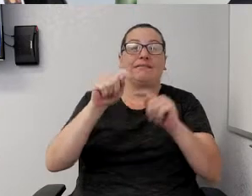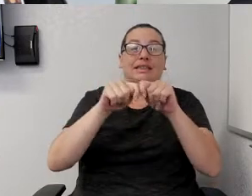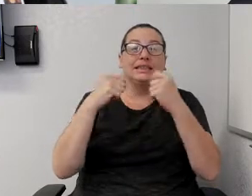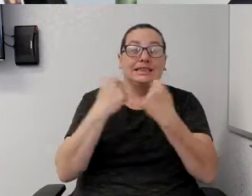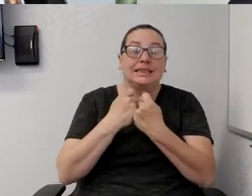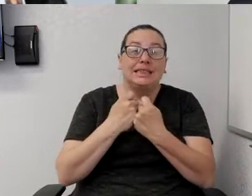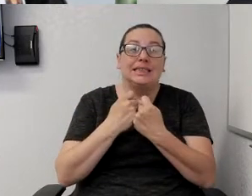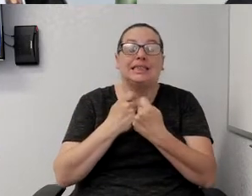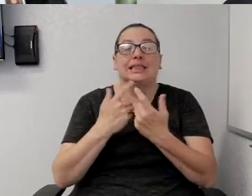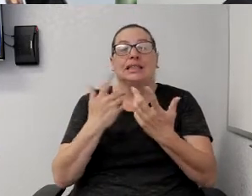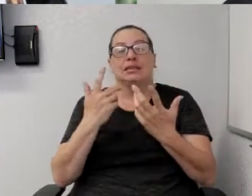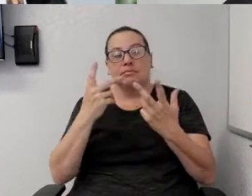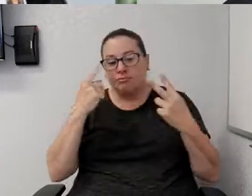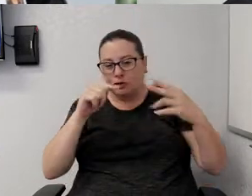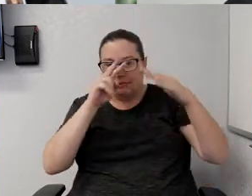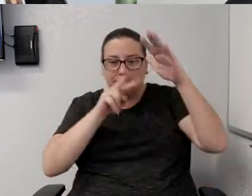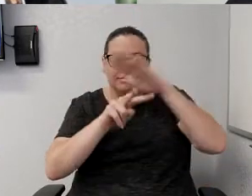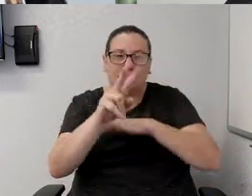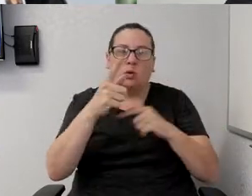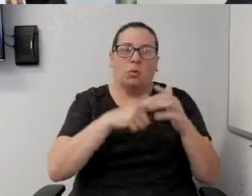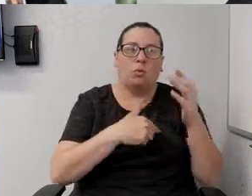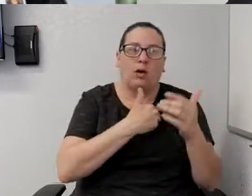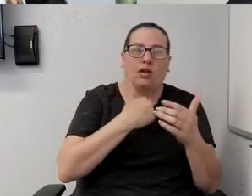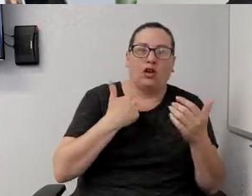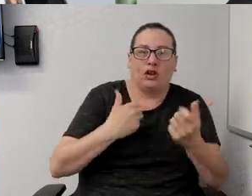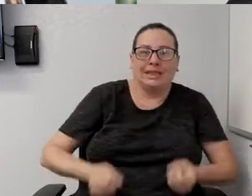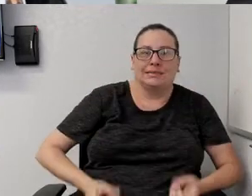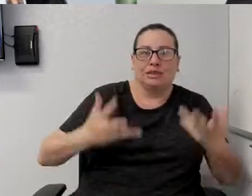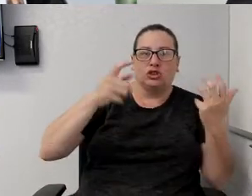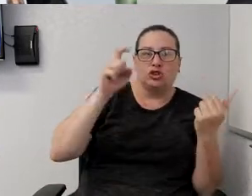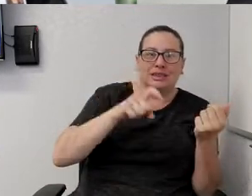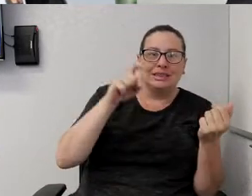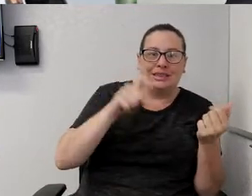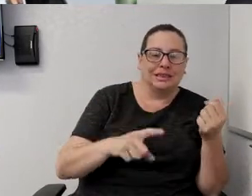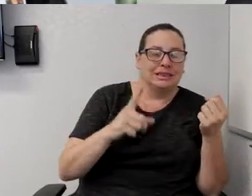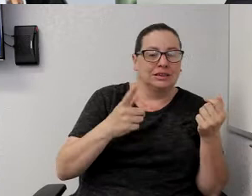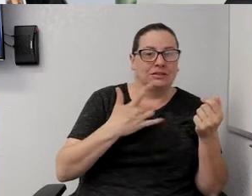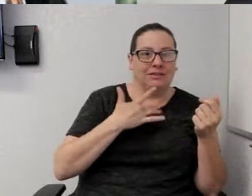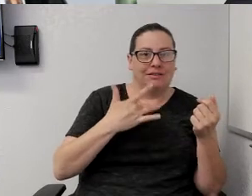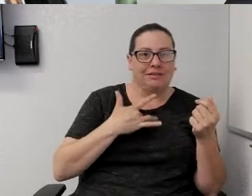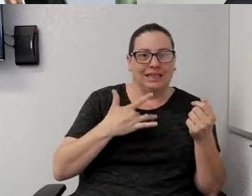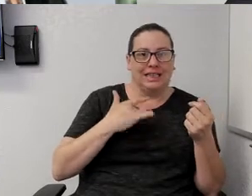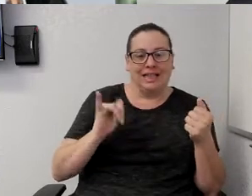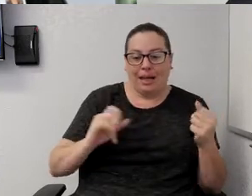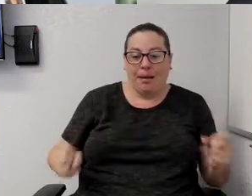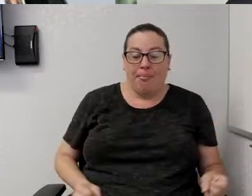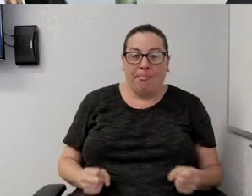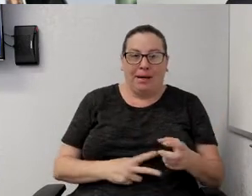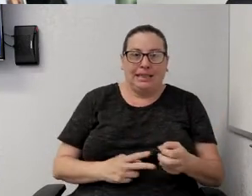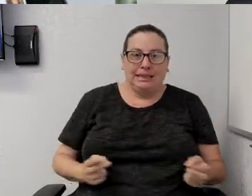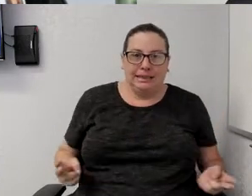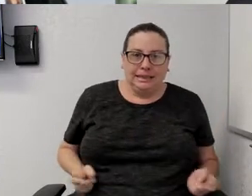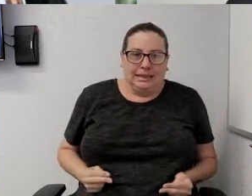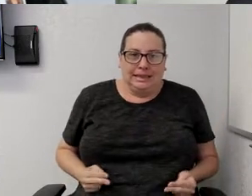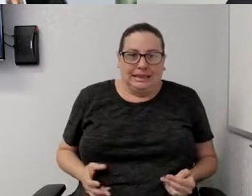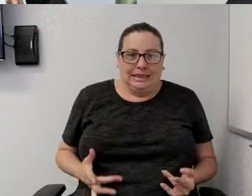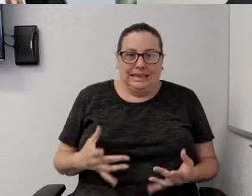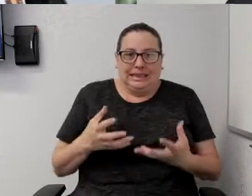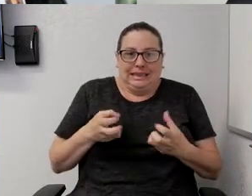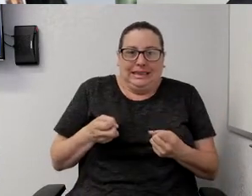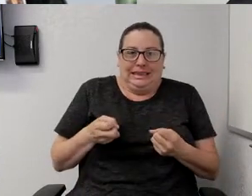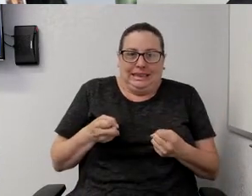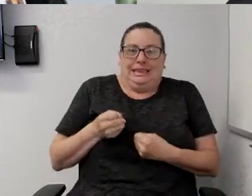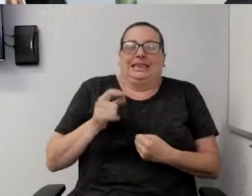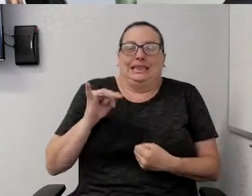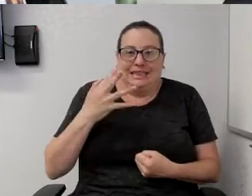our capital expenditure needs. And there's no doubt about it. You feel the tightening of the belt because of just the uncertainty that